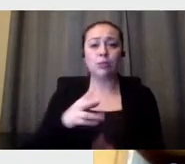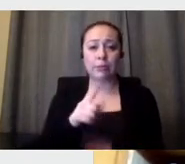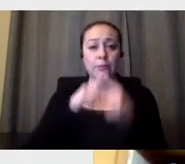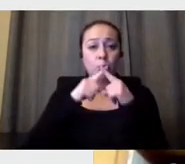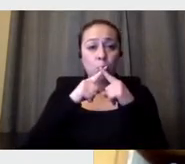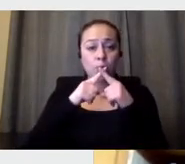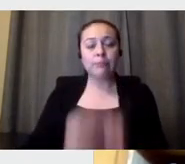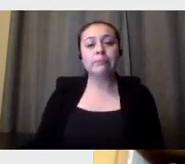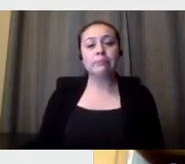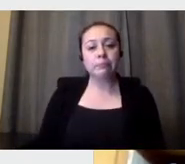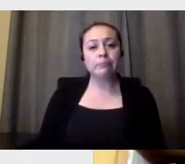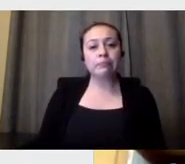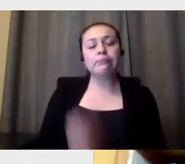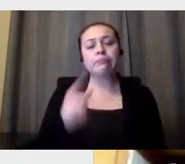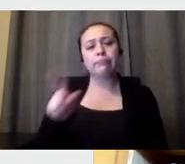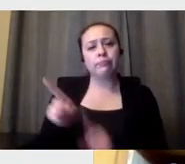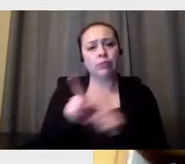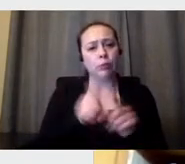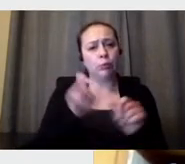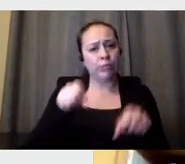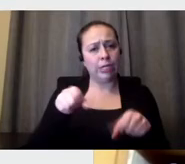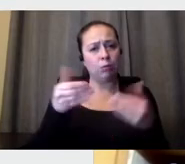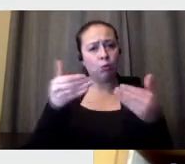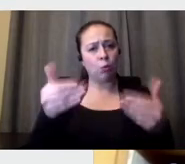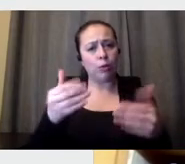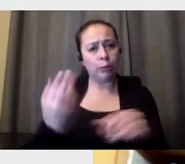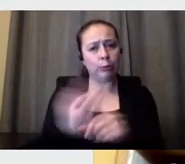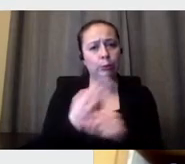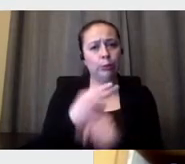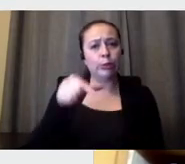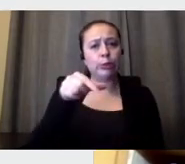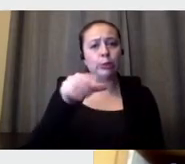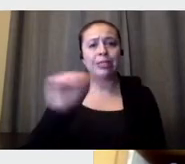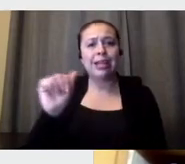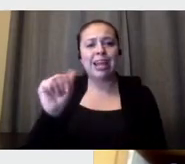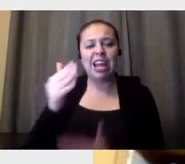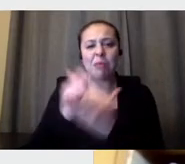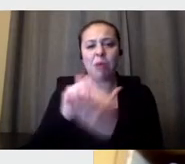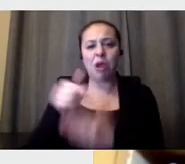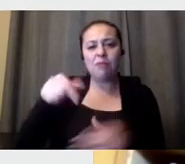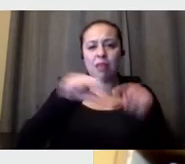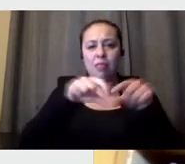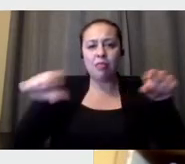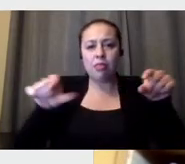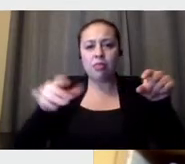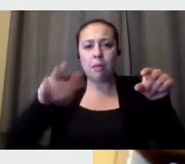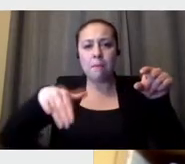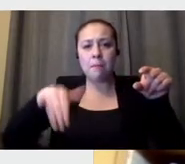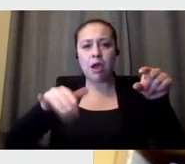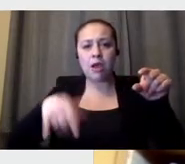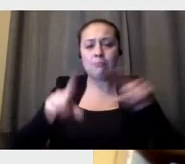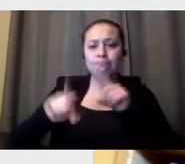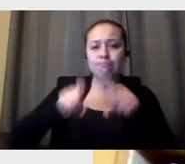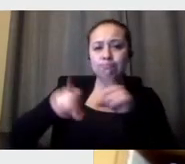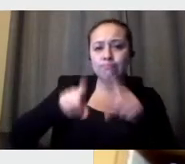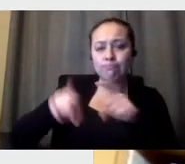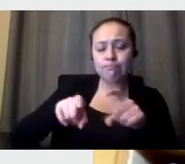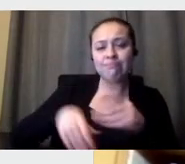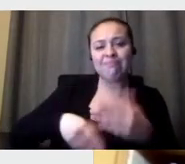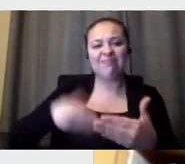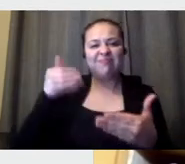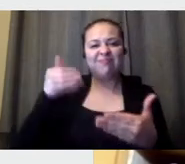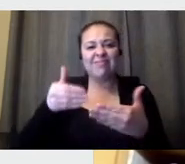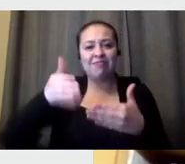questions you may have using the Q&A feature both during and after the presentation. And we'll try to get to as many of your questions as